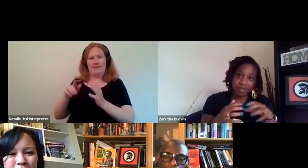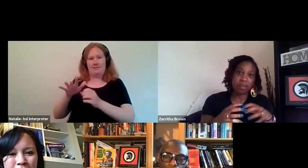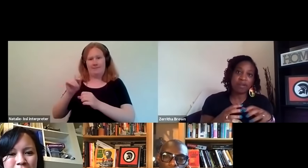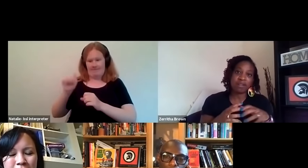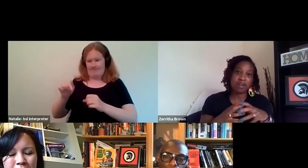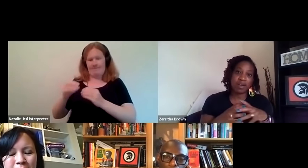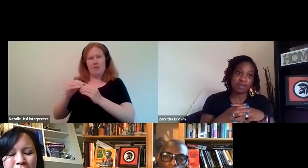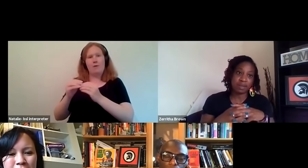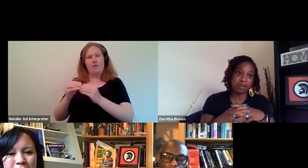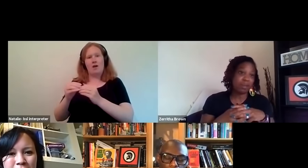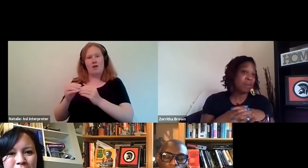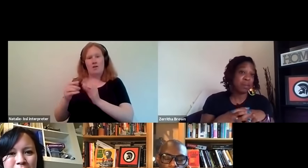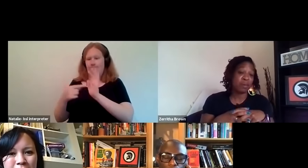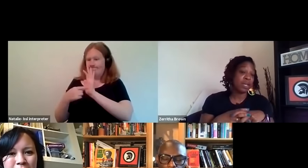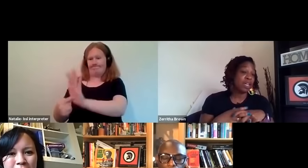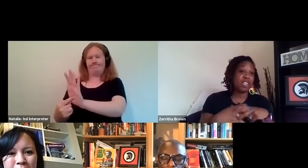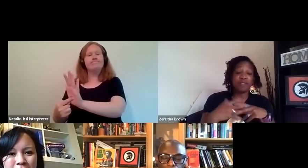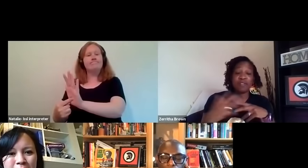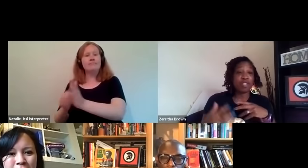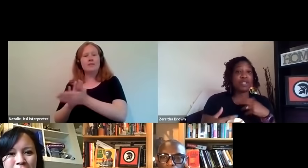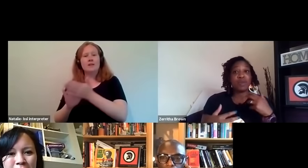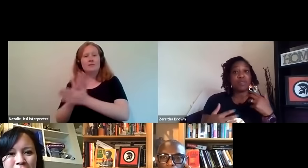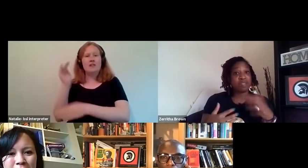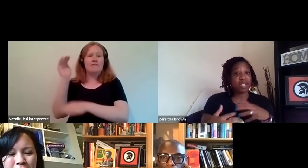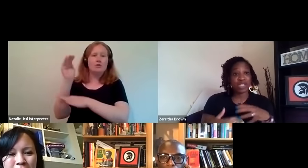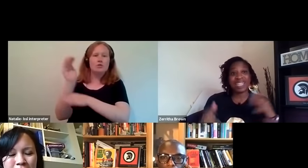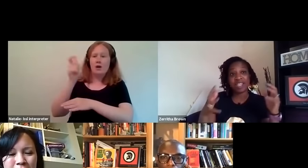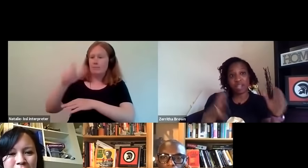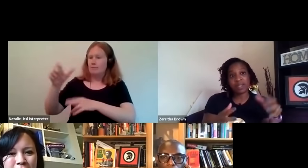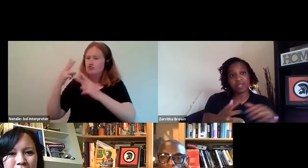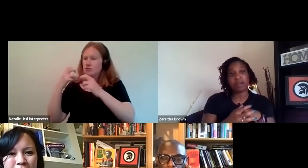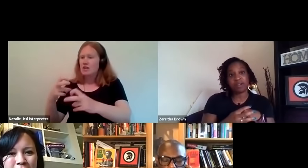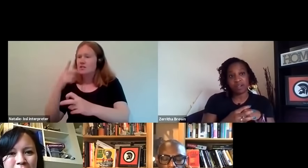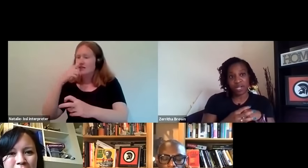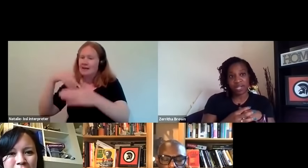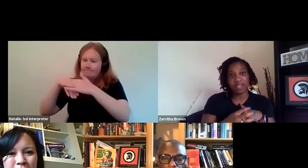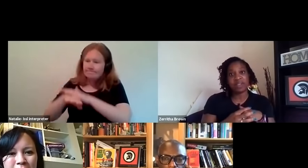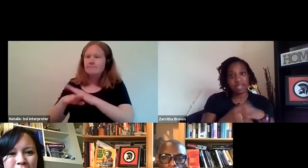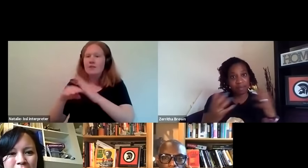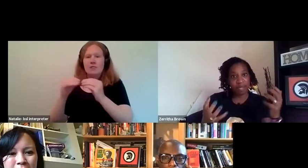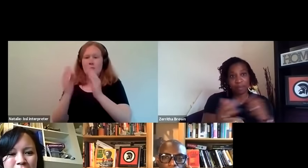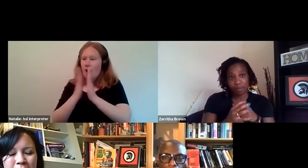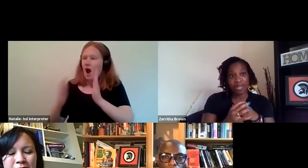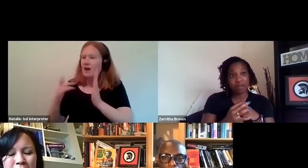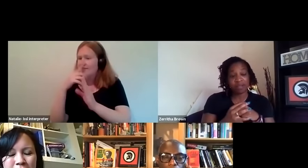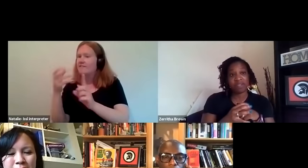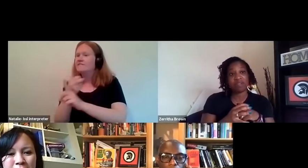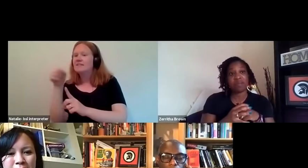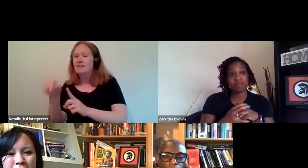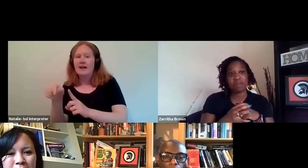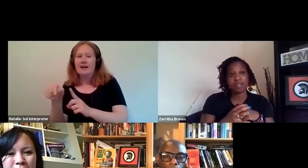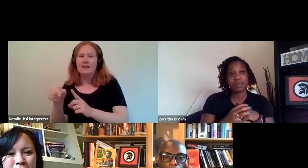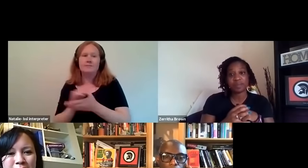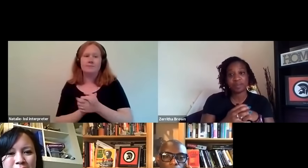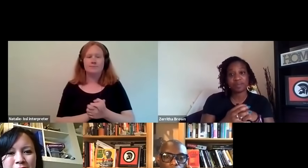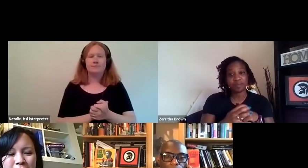to sit within the borough's archive as well so when people in the future are doing research they can go into the borough archive and and put it out as a physical